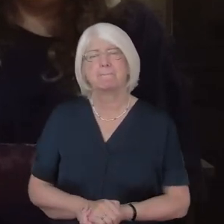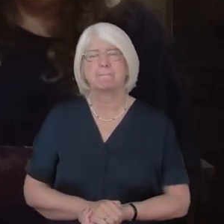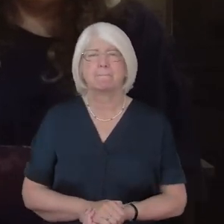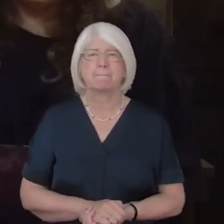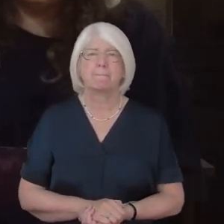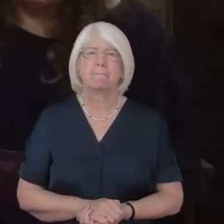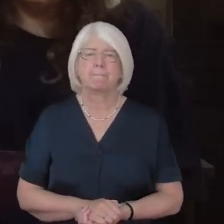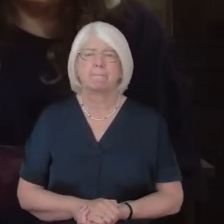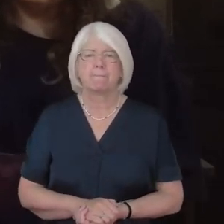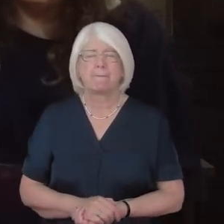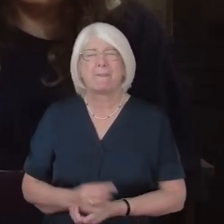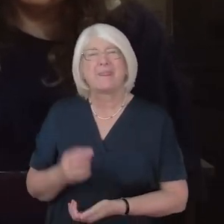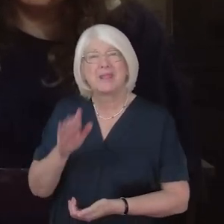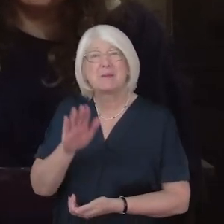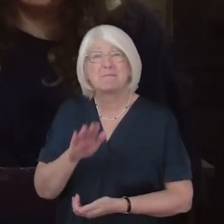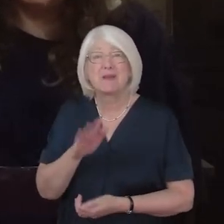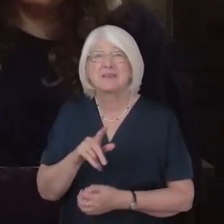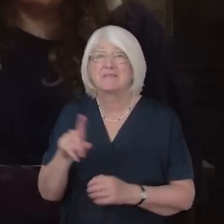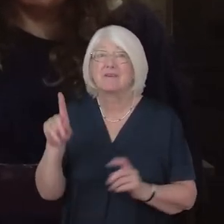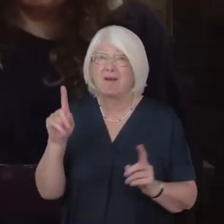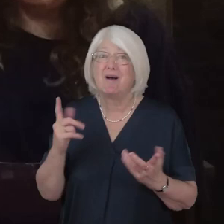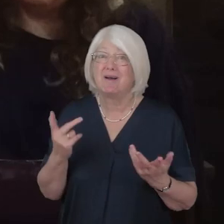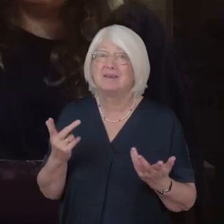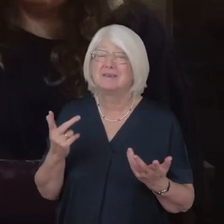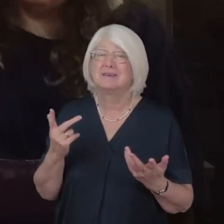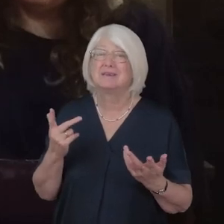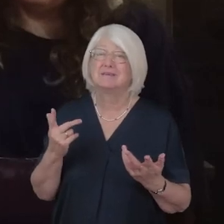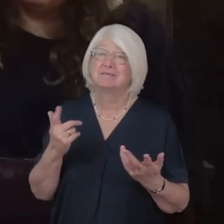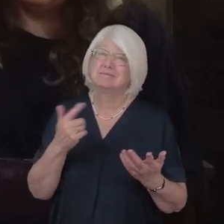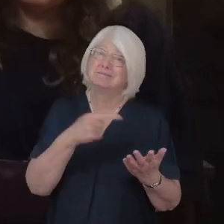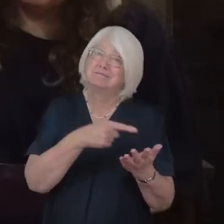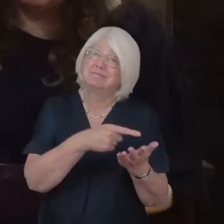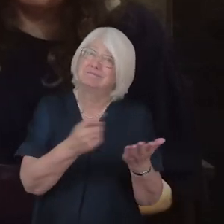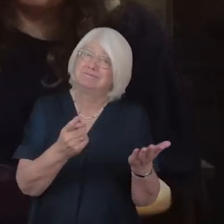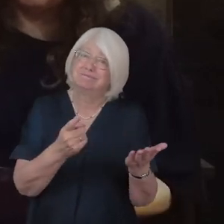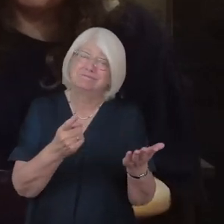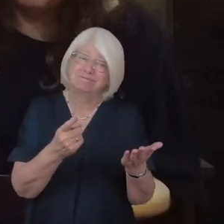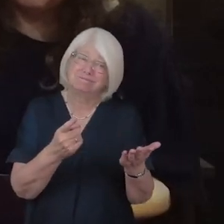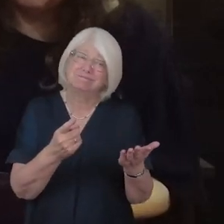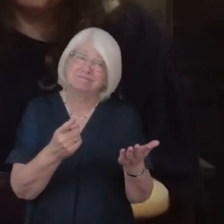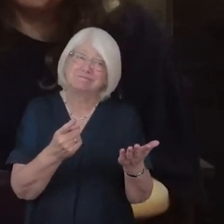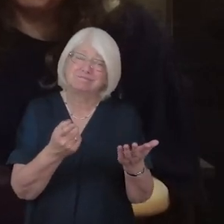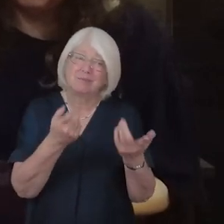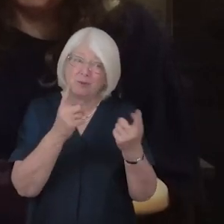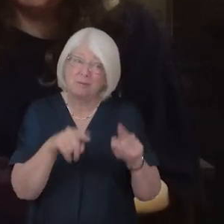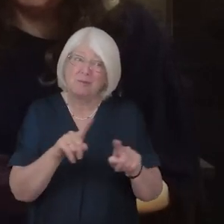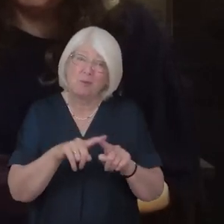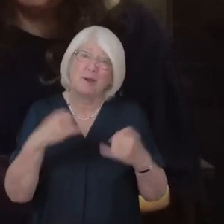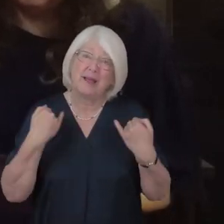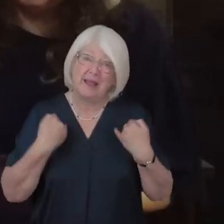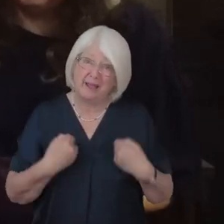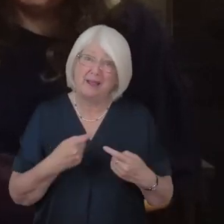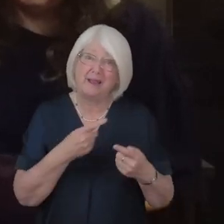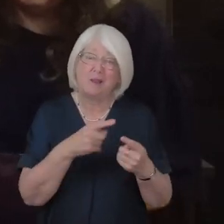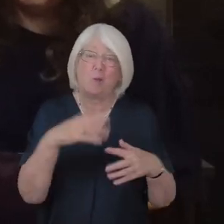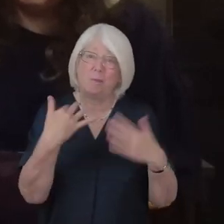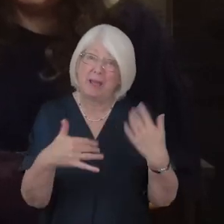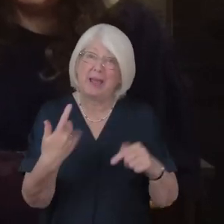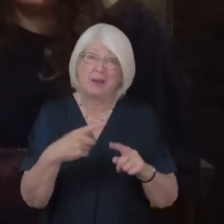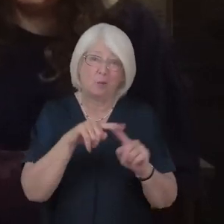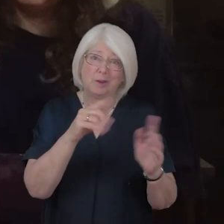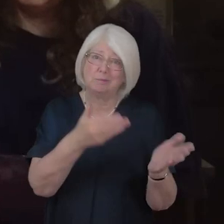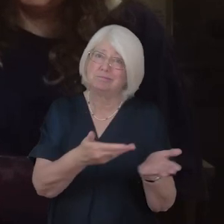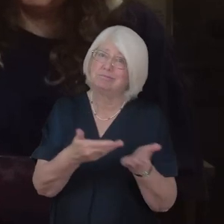Merciful God, we entrust to your tender care those who are ill or in pain knowing